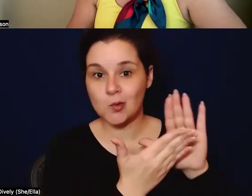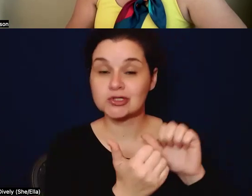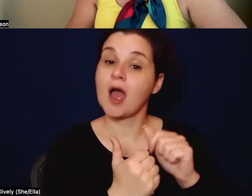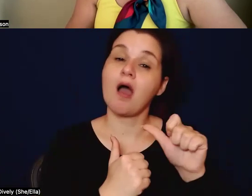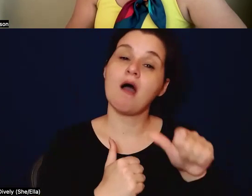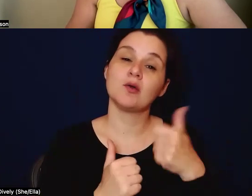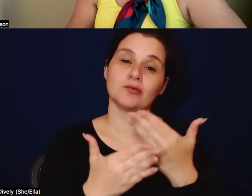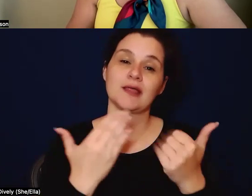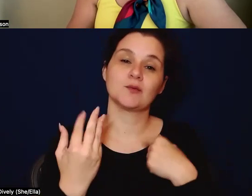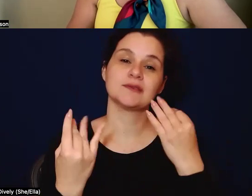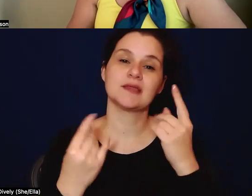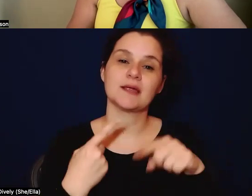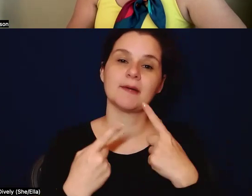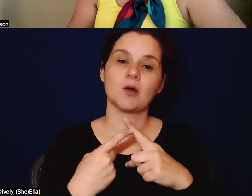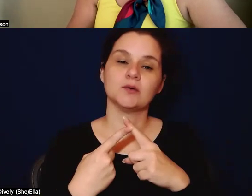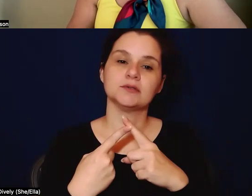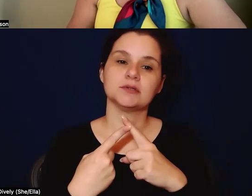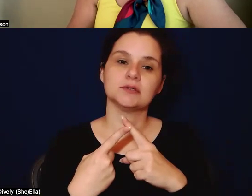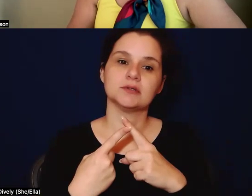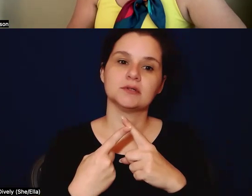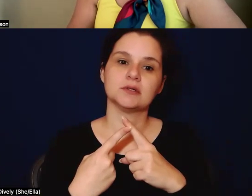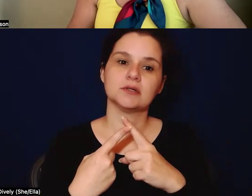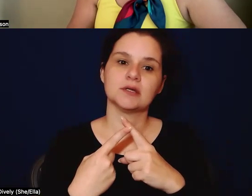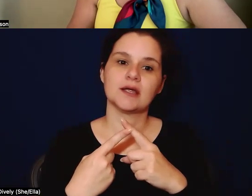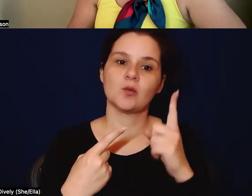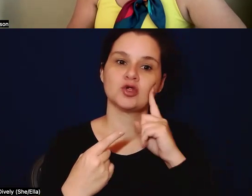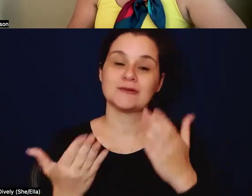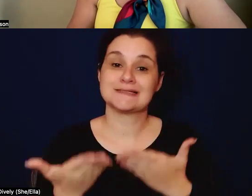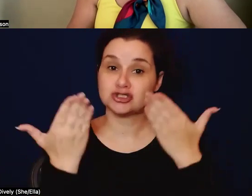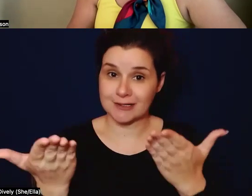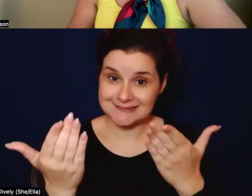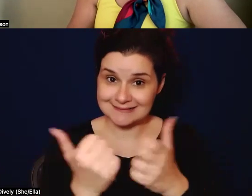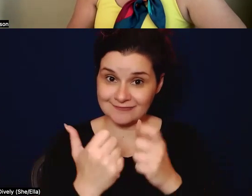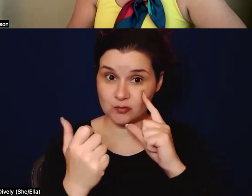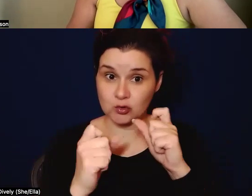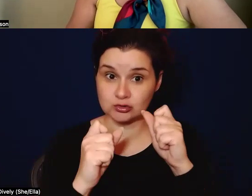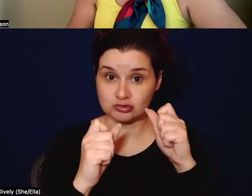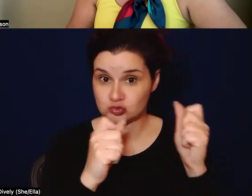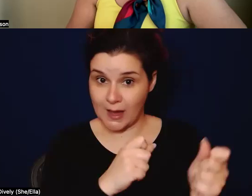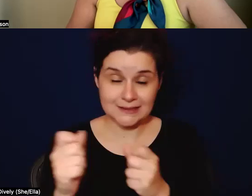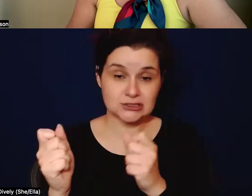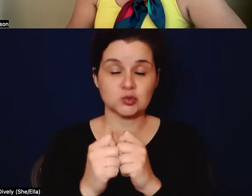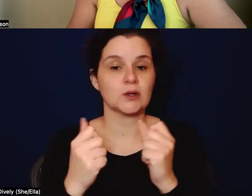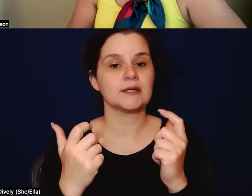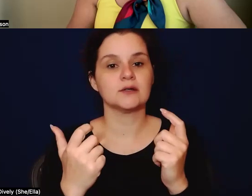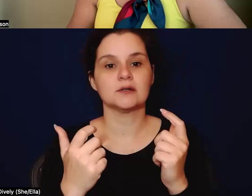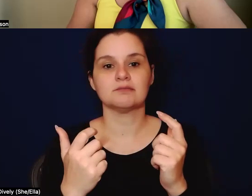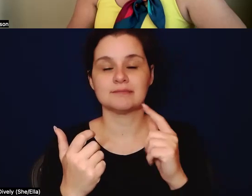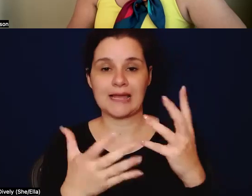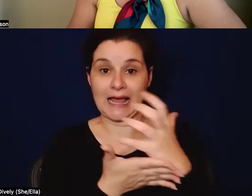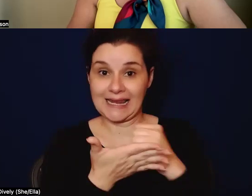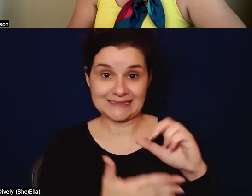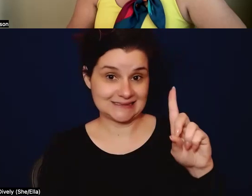about too, um, with what you were, you know, suggesting us sort of strategies for, um, you know, collecting the data